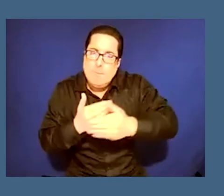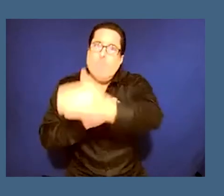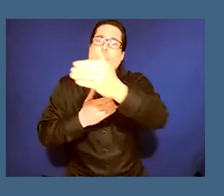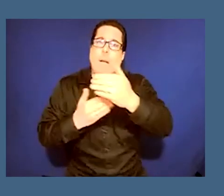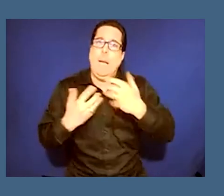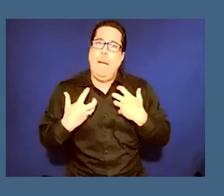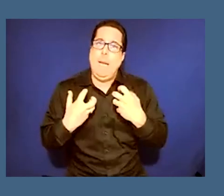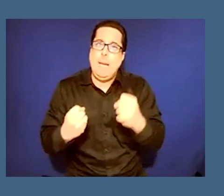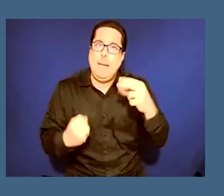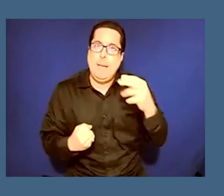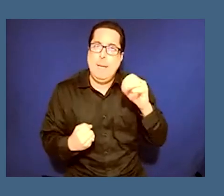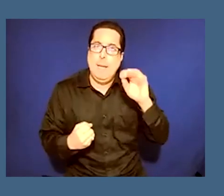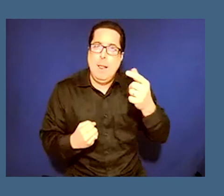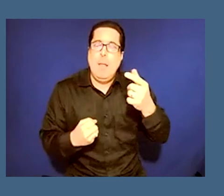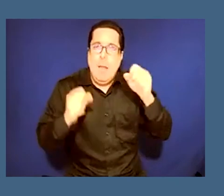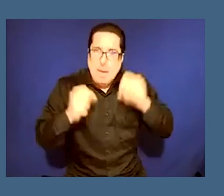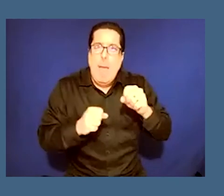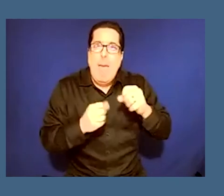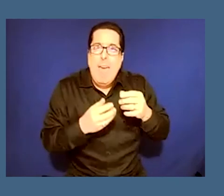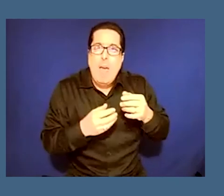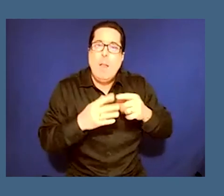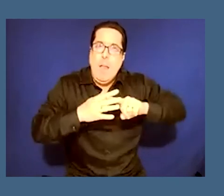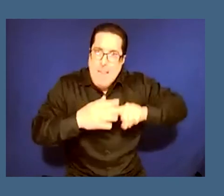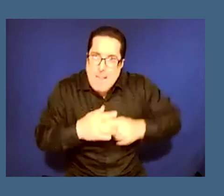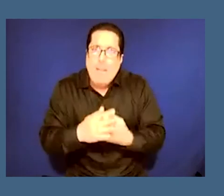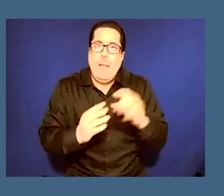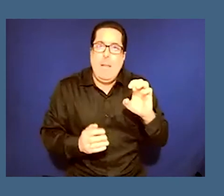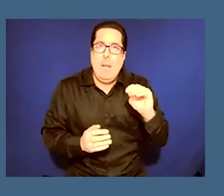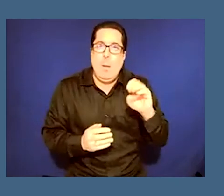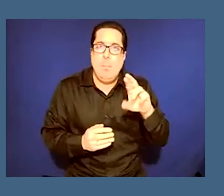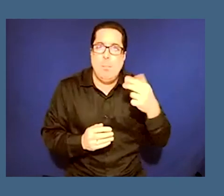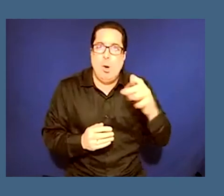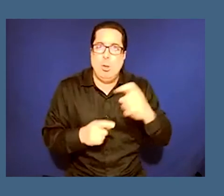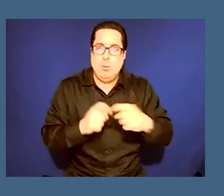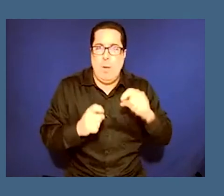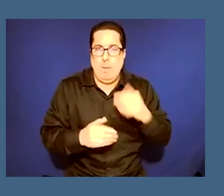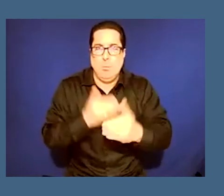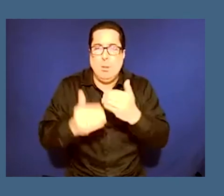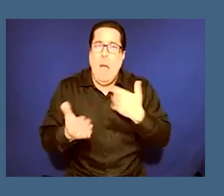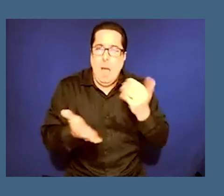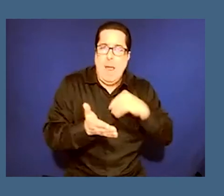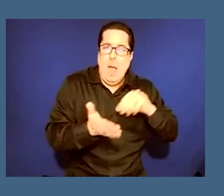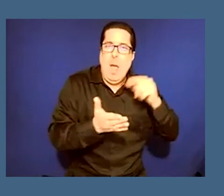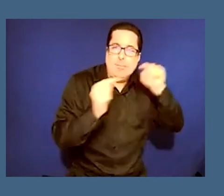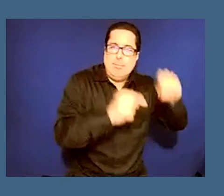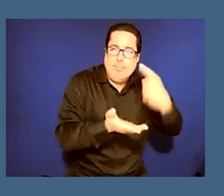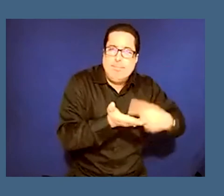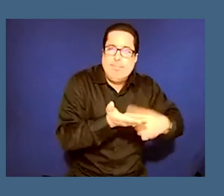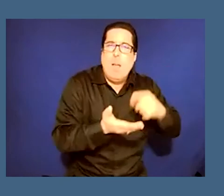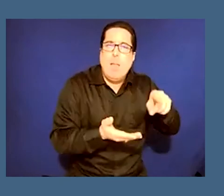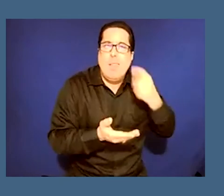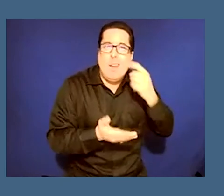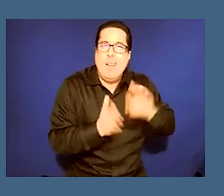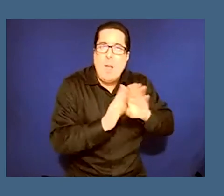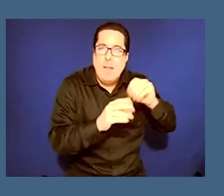emerge out of these processes i also want to uh speak to a recent development in south africa which was the roads